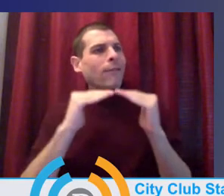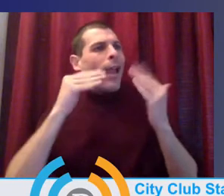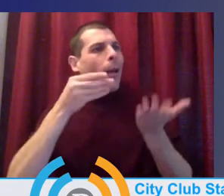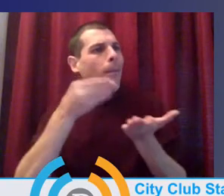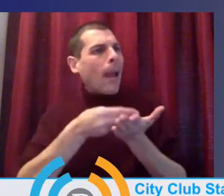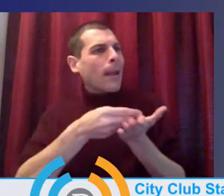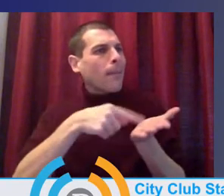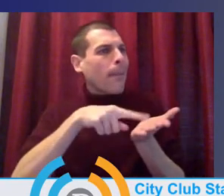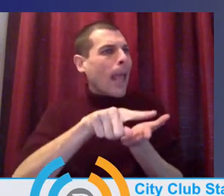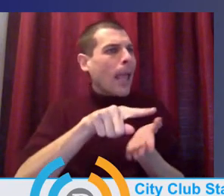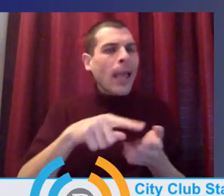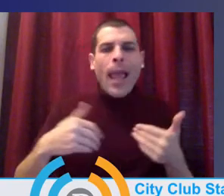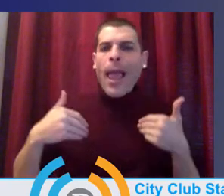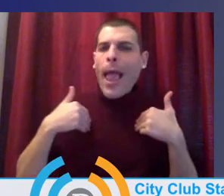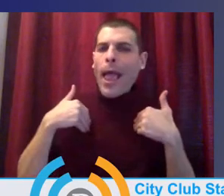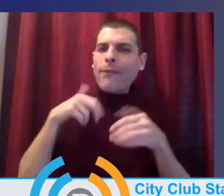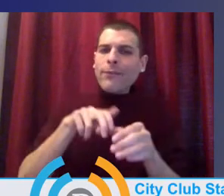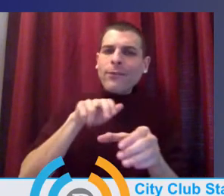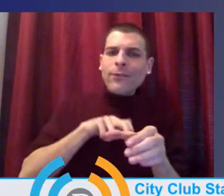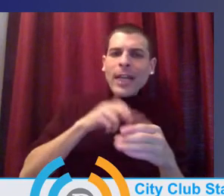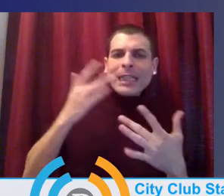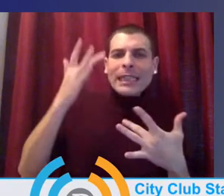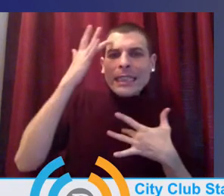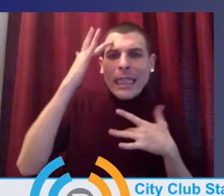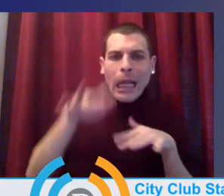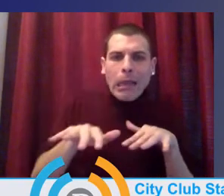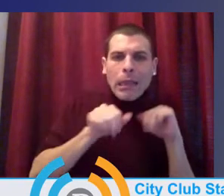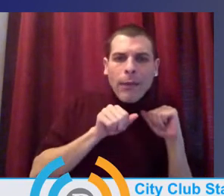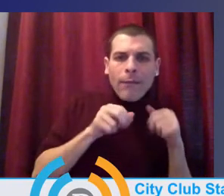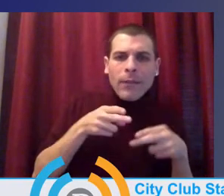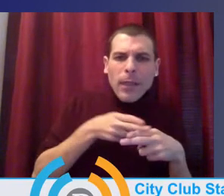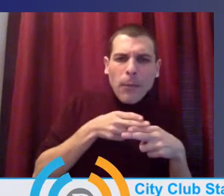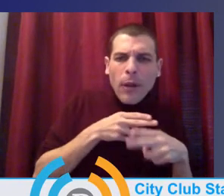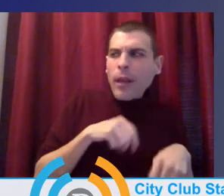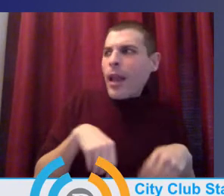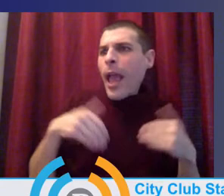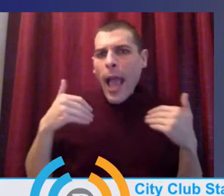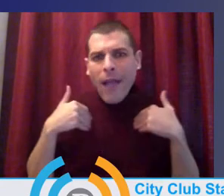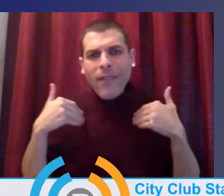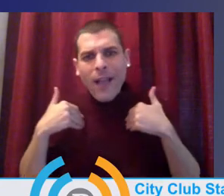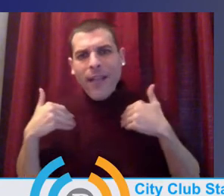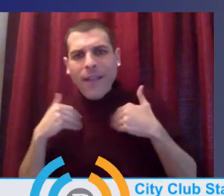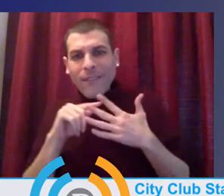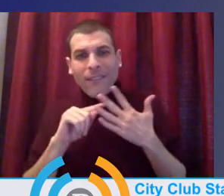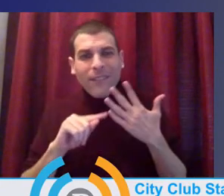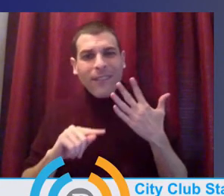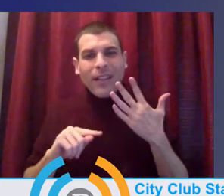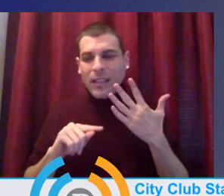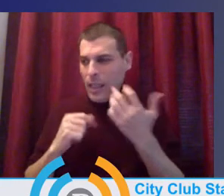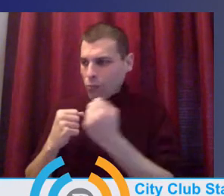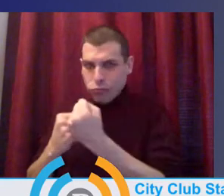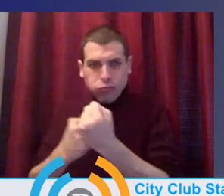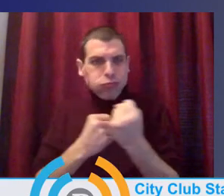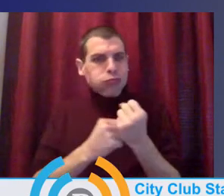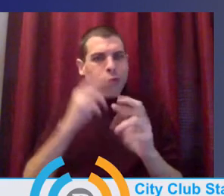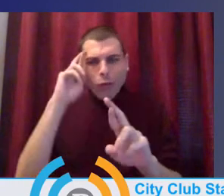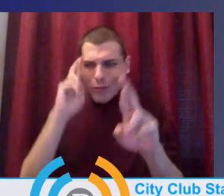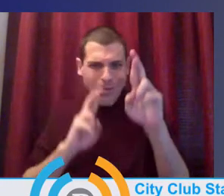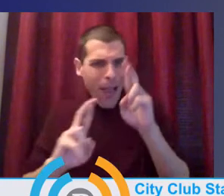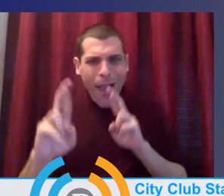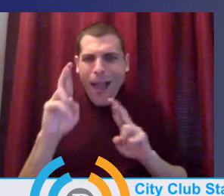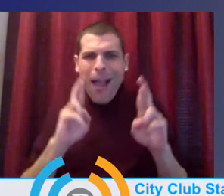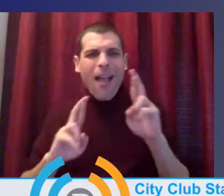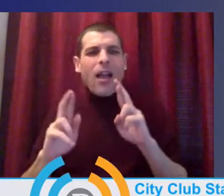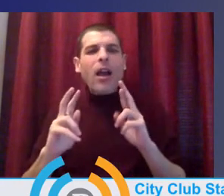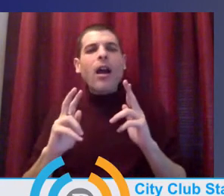sick leave workforce supports, you know, equitable working conditions, that is respected along the lines of, of